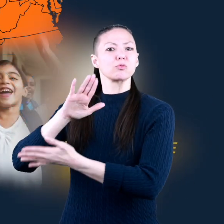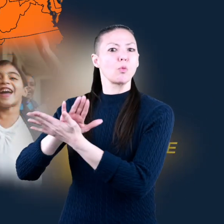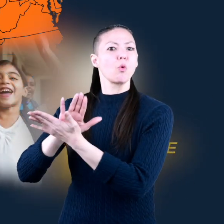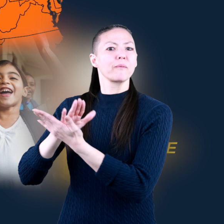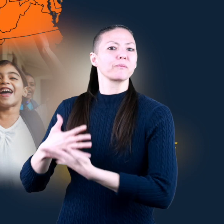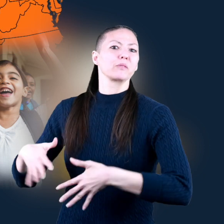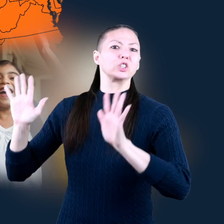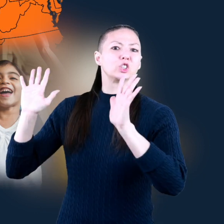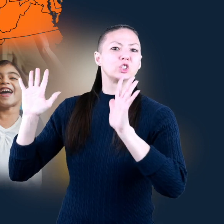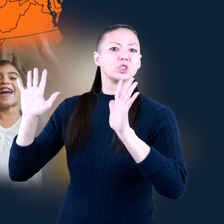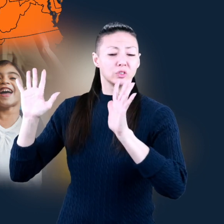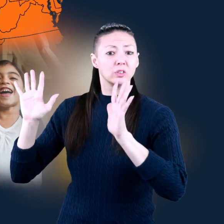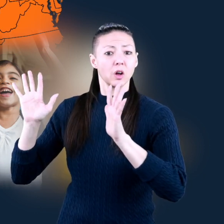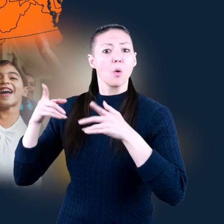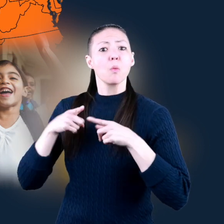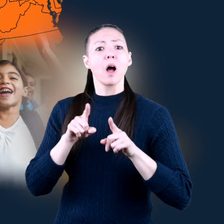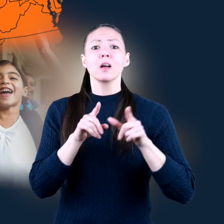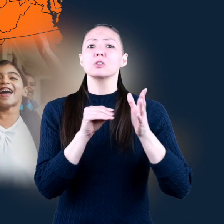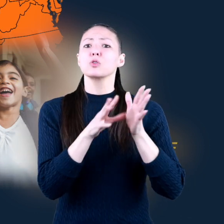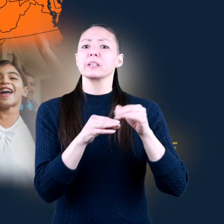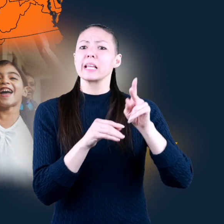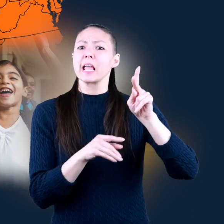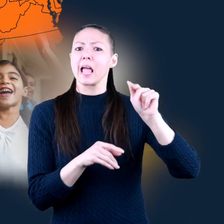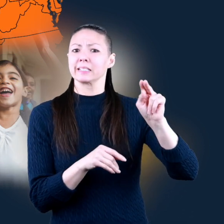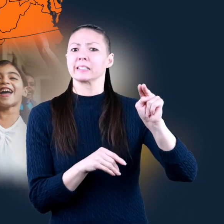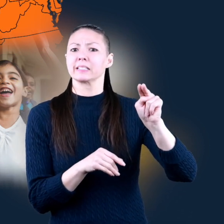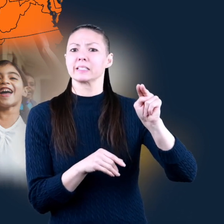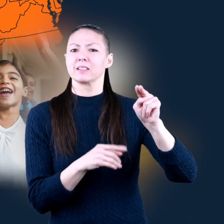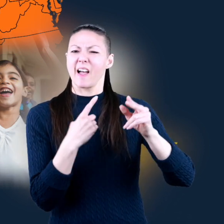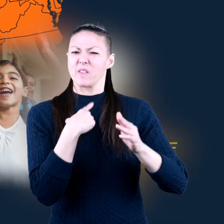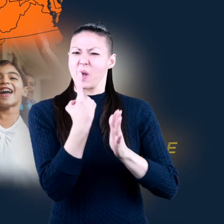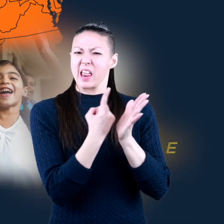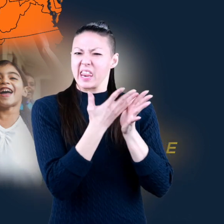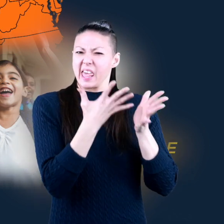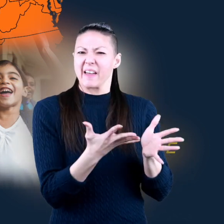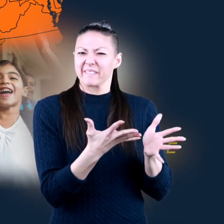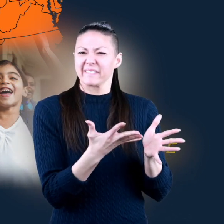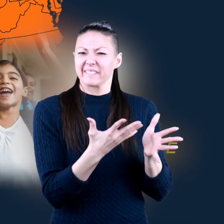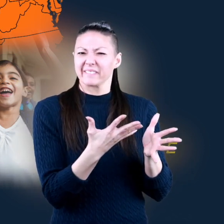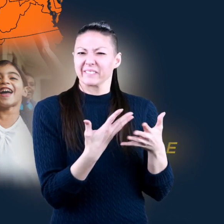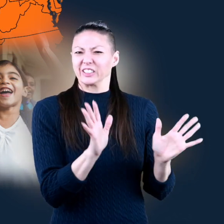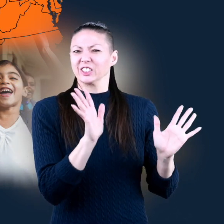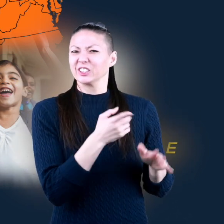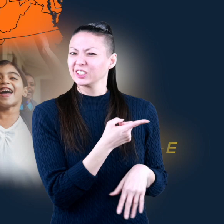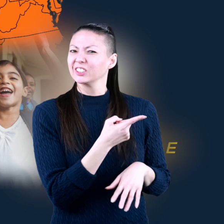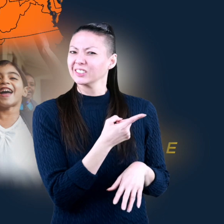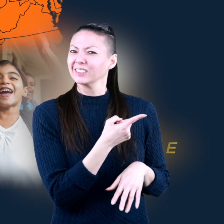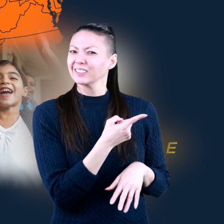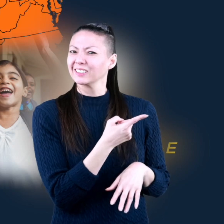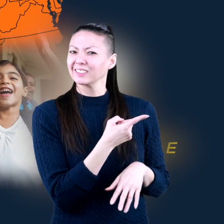school day, while a student in Kansas still has one hour to go.